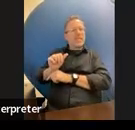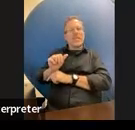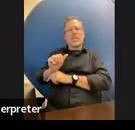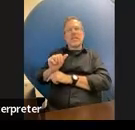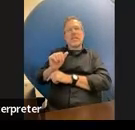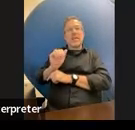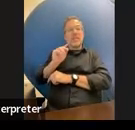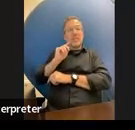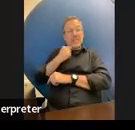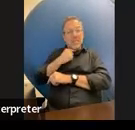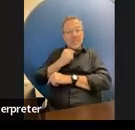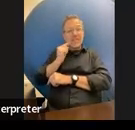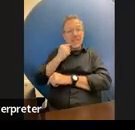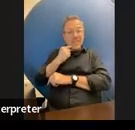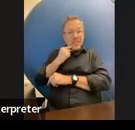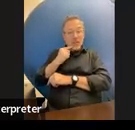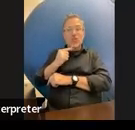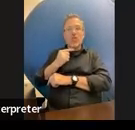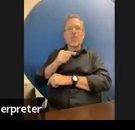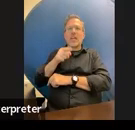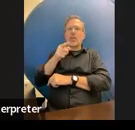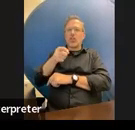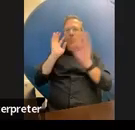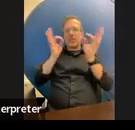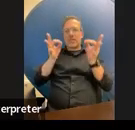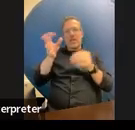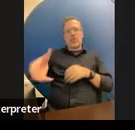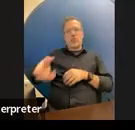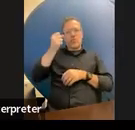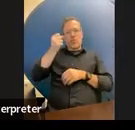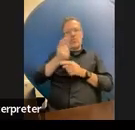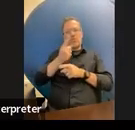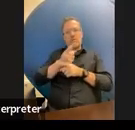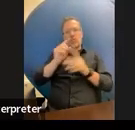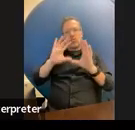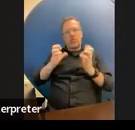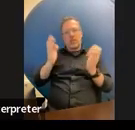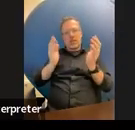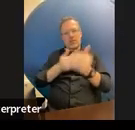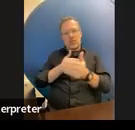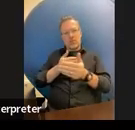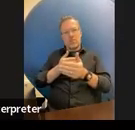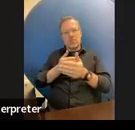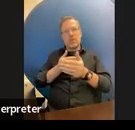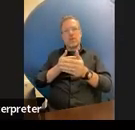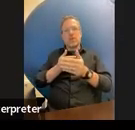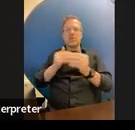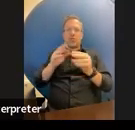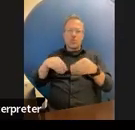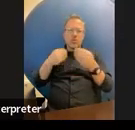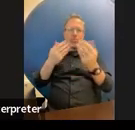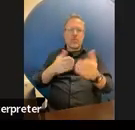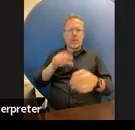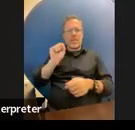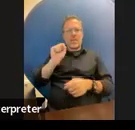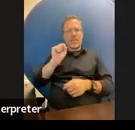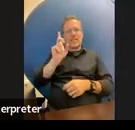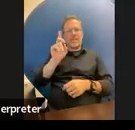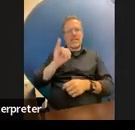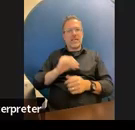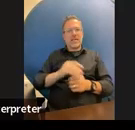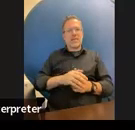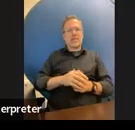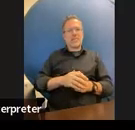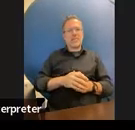the disability that we have to pull them from the regular classroom to provide sdi have a